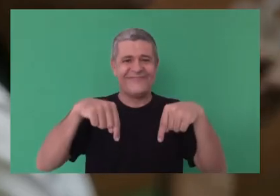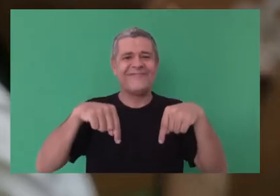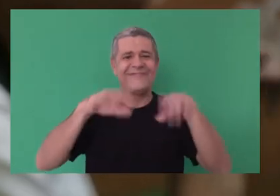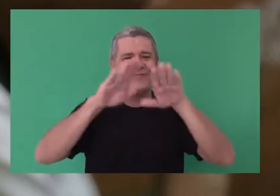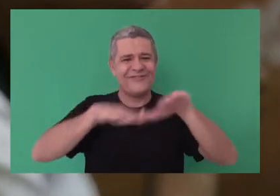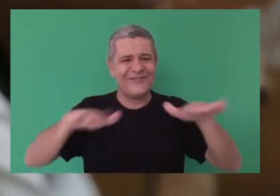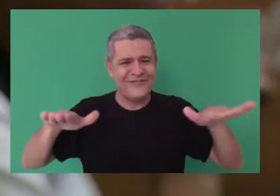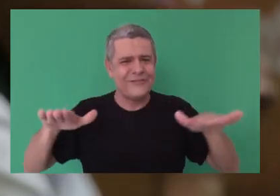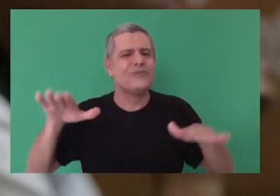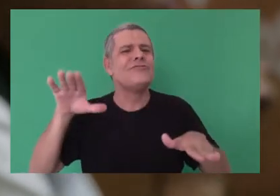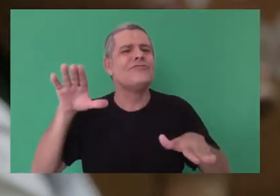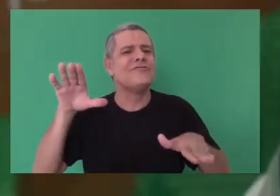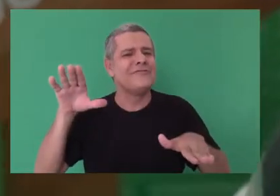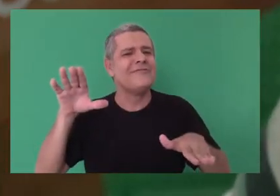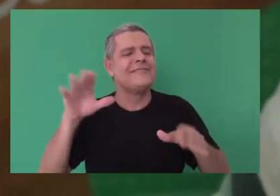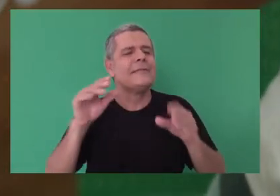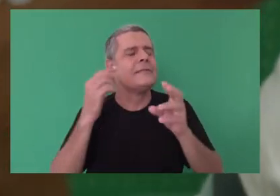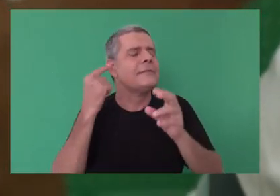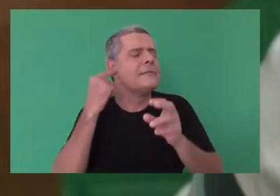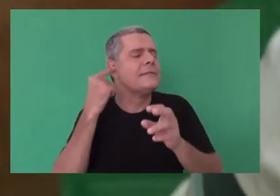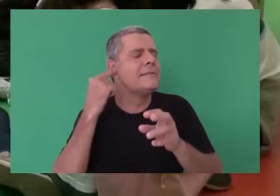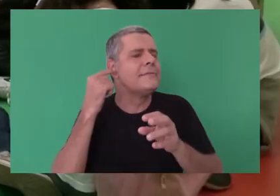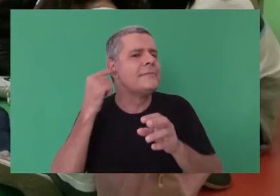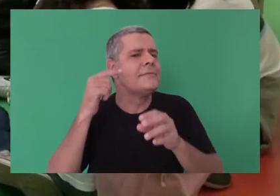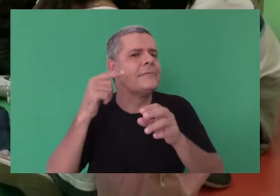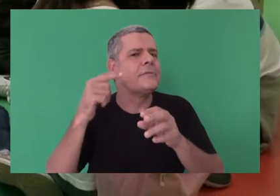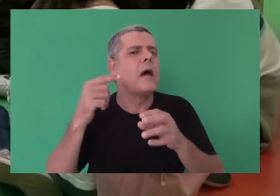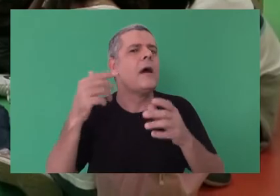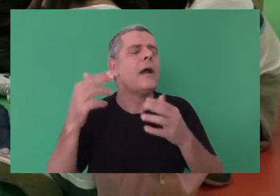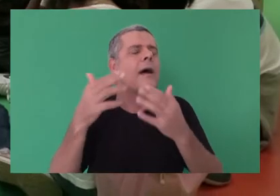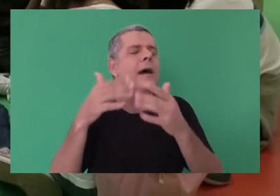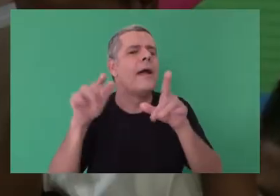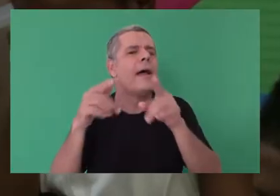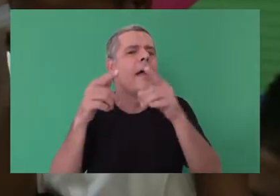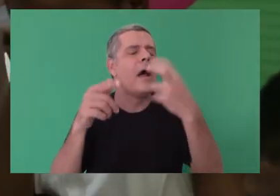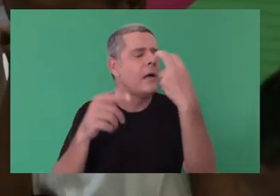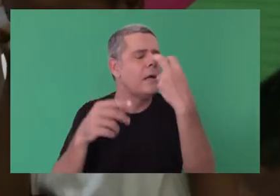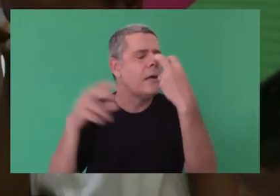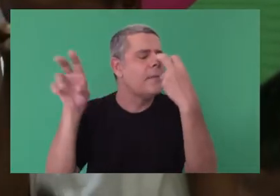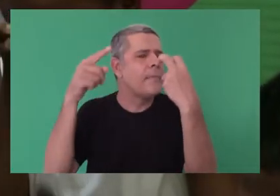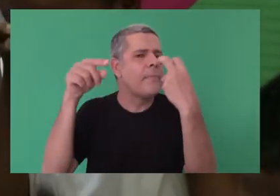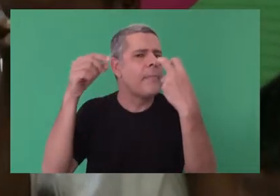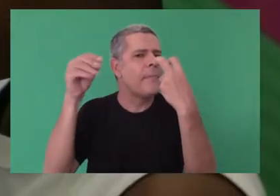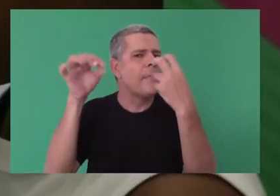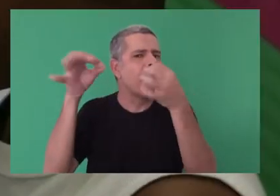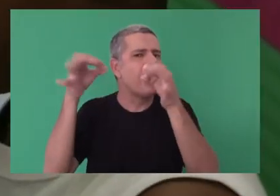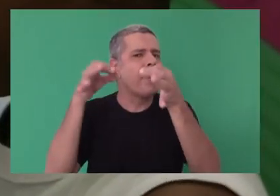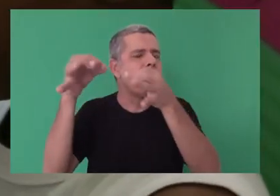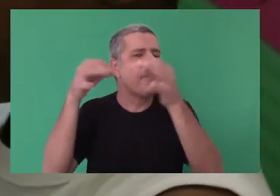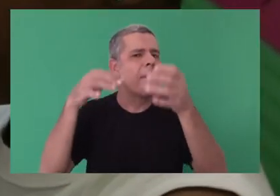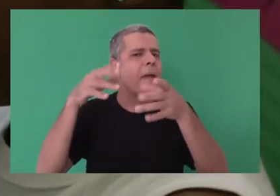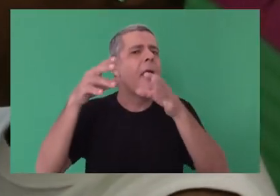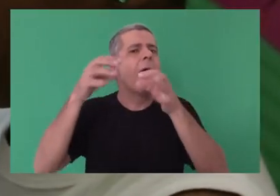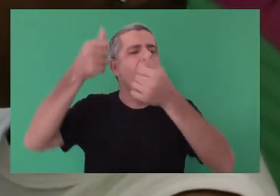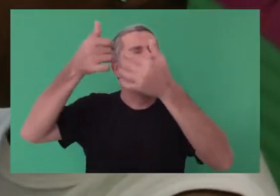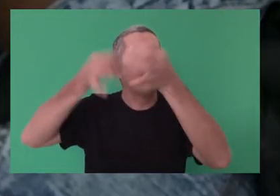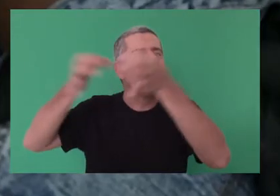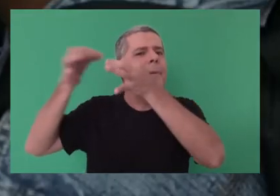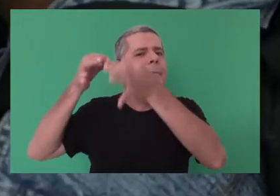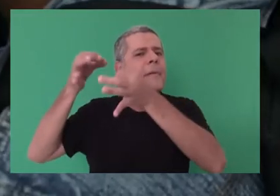section. I ask the kids to close their eyes or turn around so we can experience the book in another way.